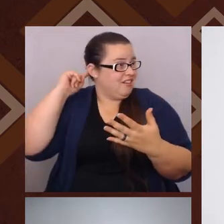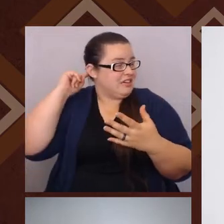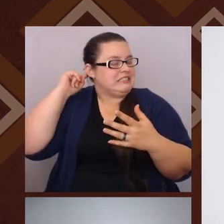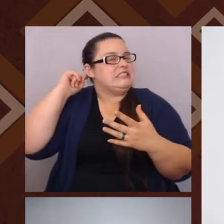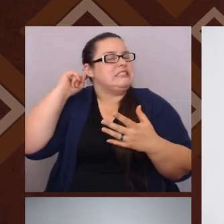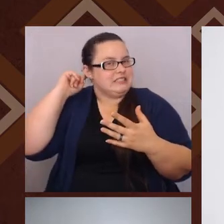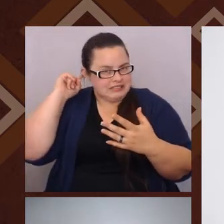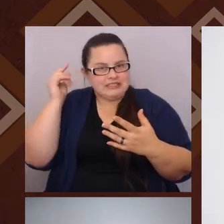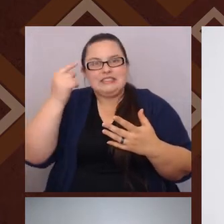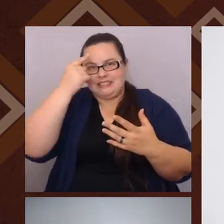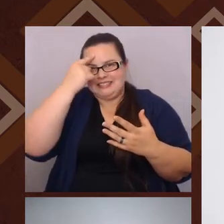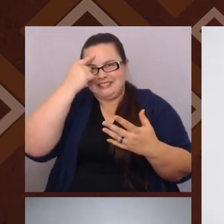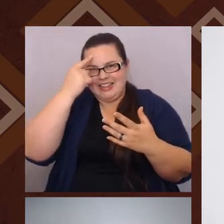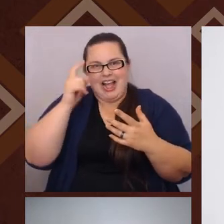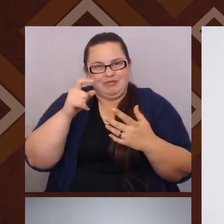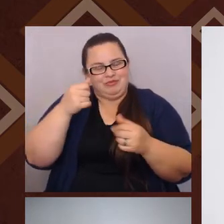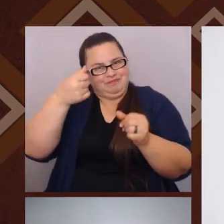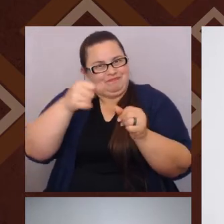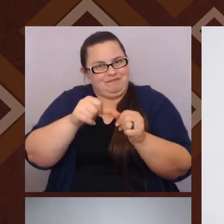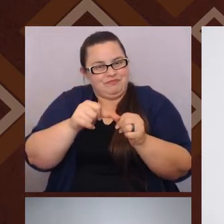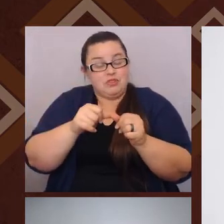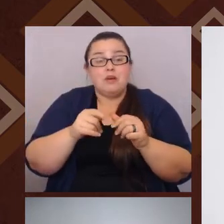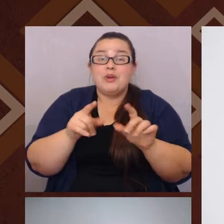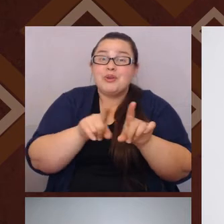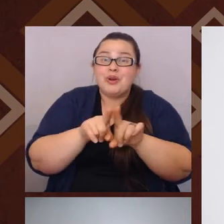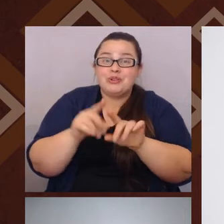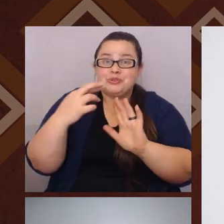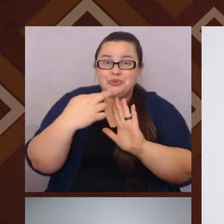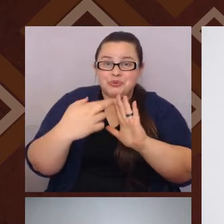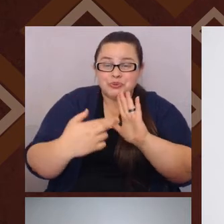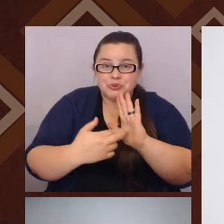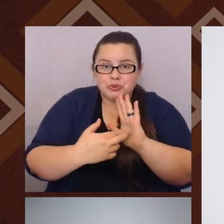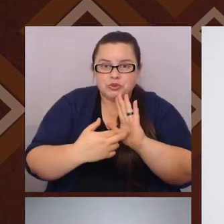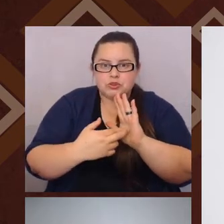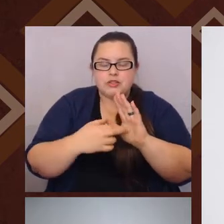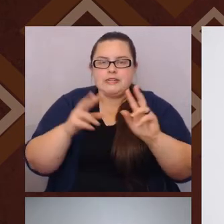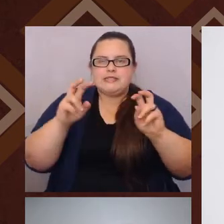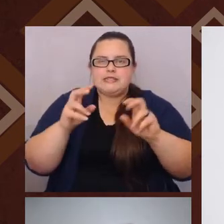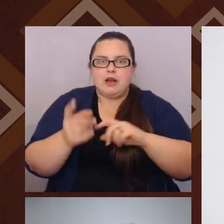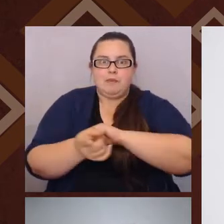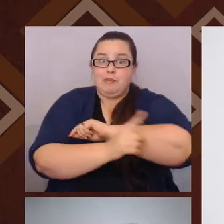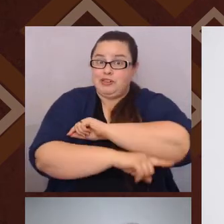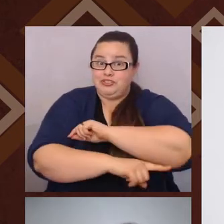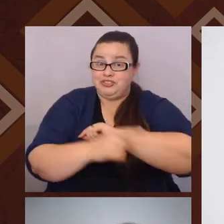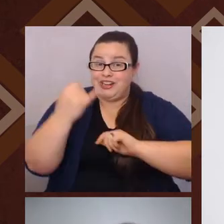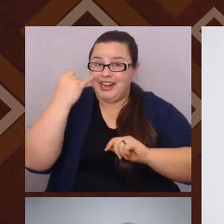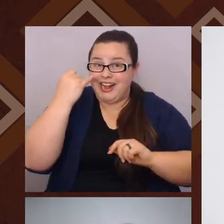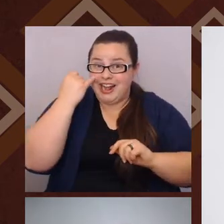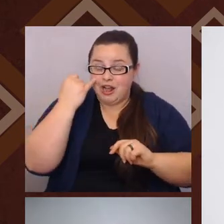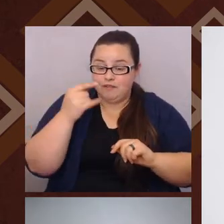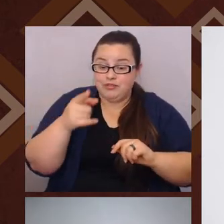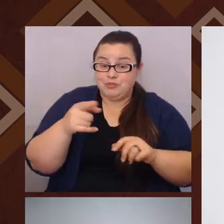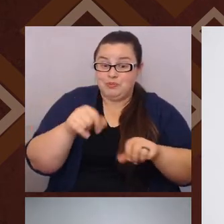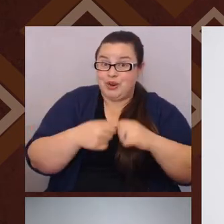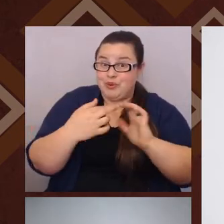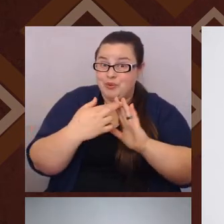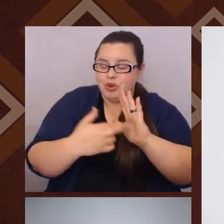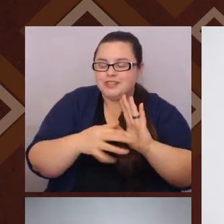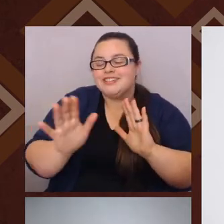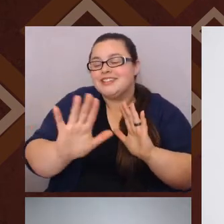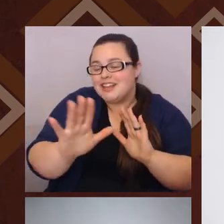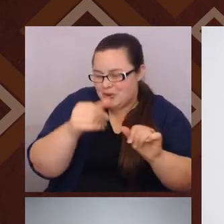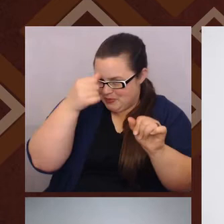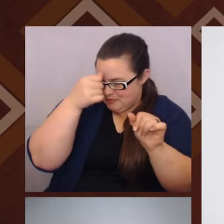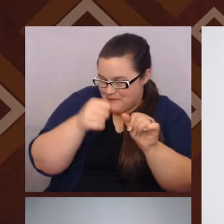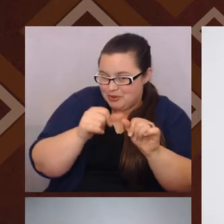happens. It's like when you break the rules, there's usually somebody there to remind you, no, no, no, this is not how it works. Girls do this.